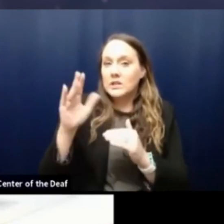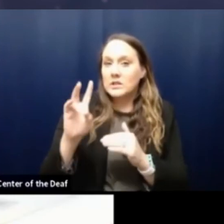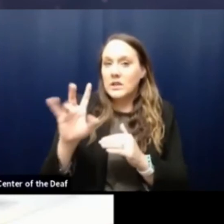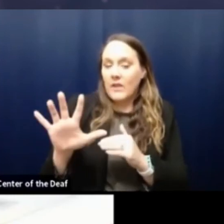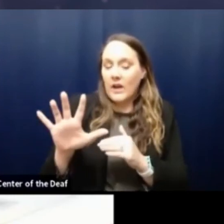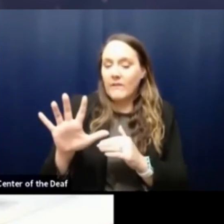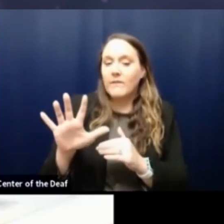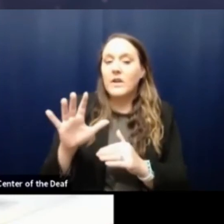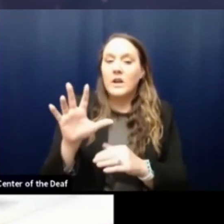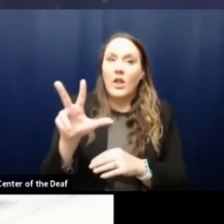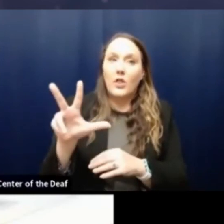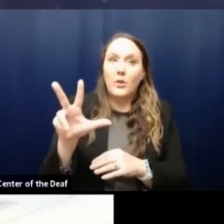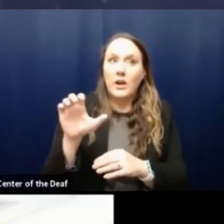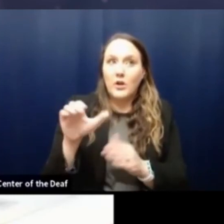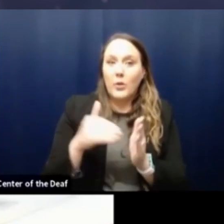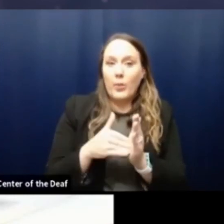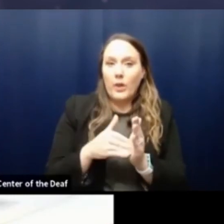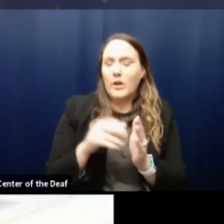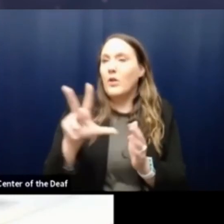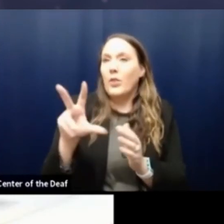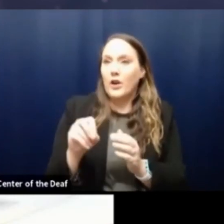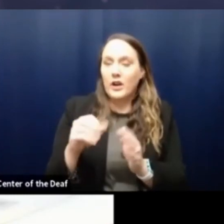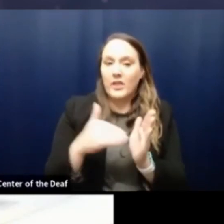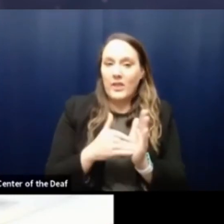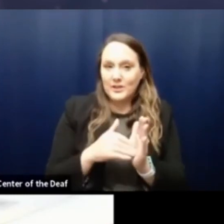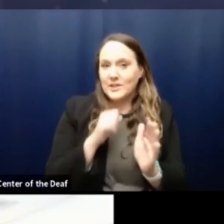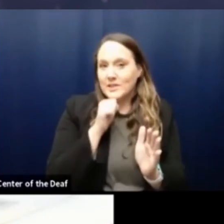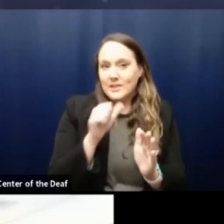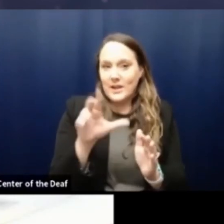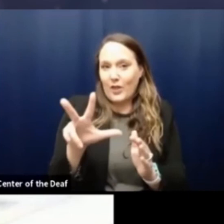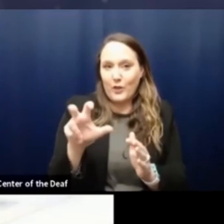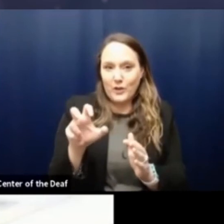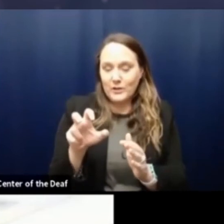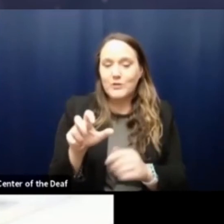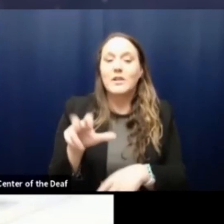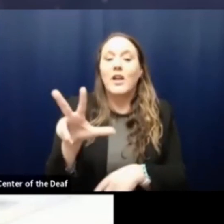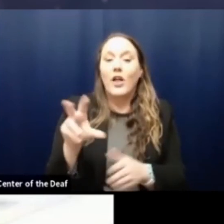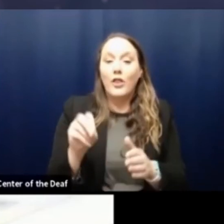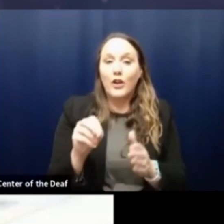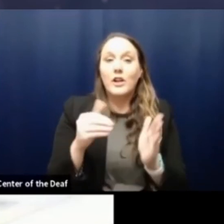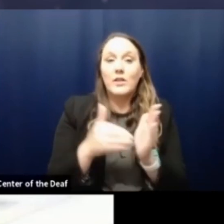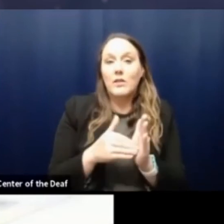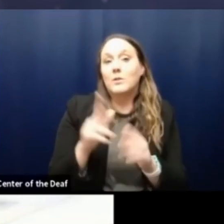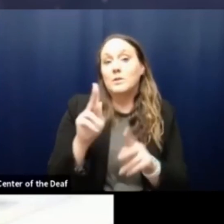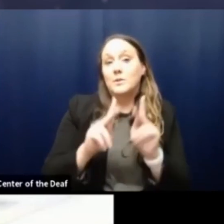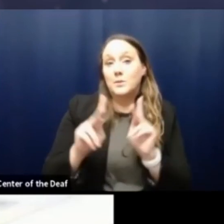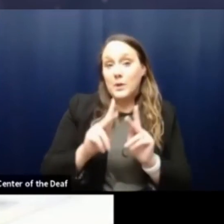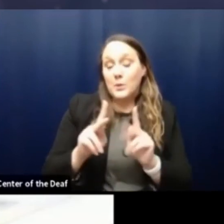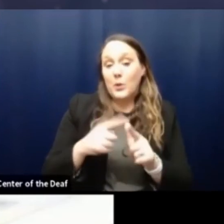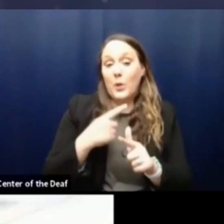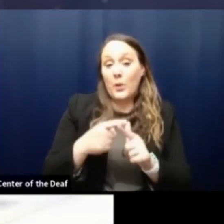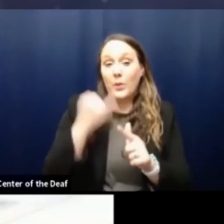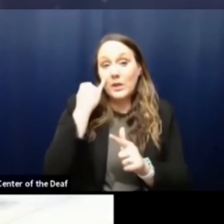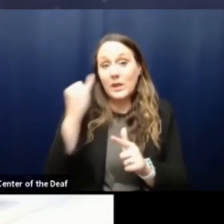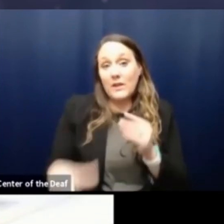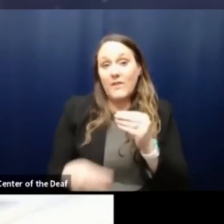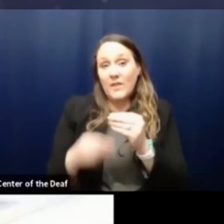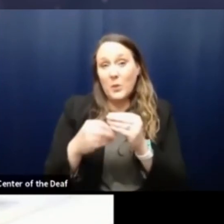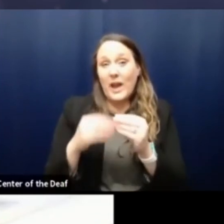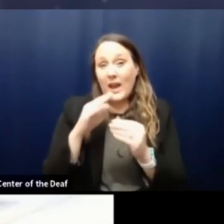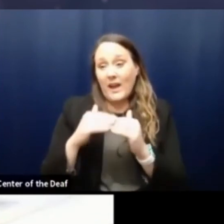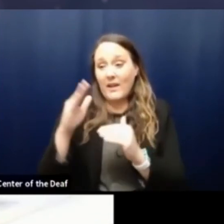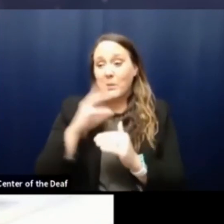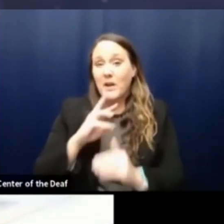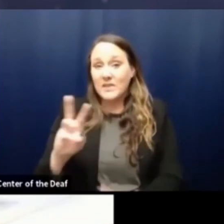more than 300,000 people, 30,000, sorry, not 300, 30,000, 30,000 people. And then if we add the 65 and older,